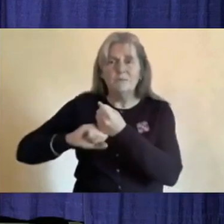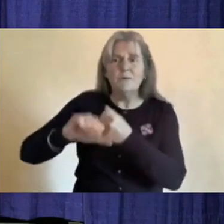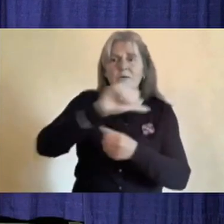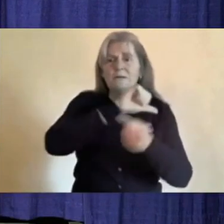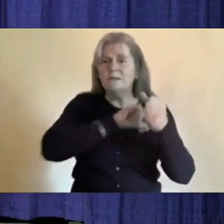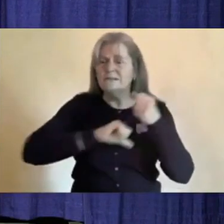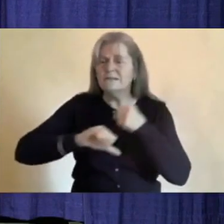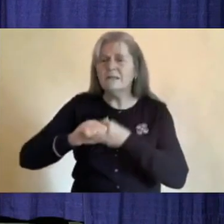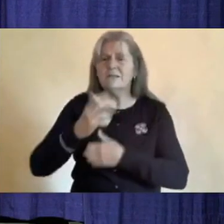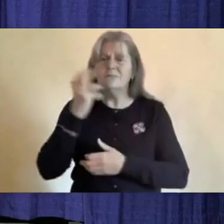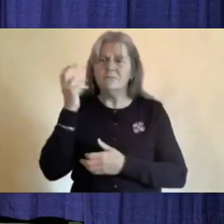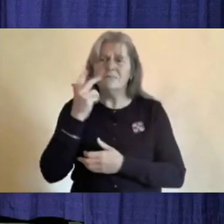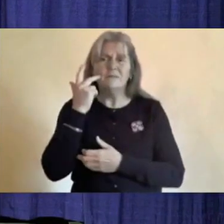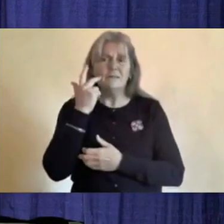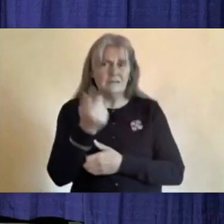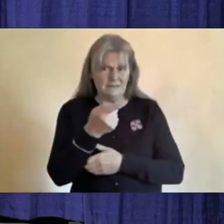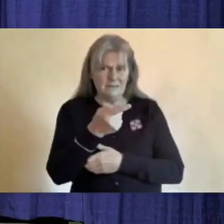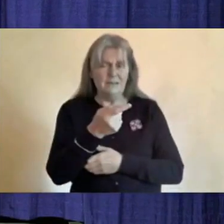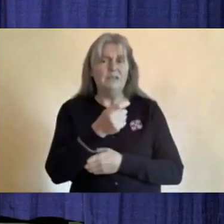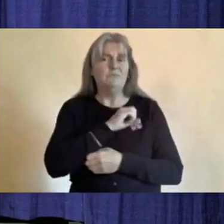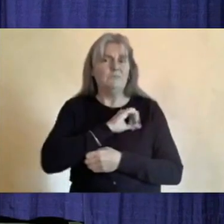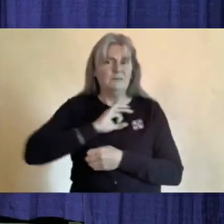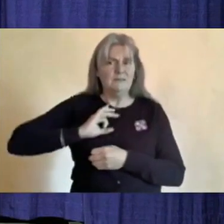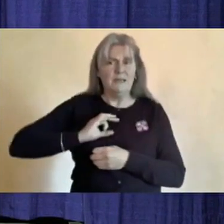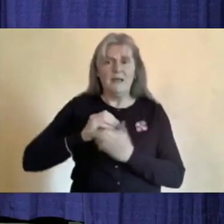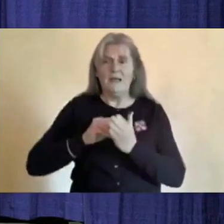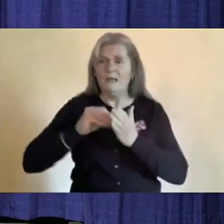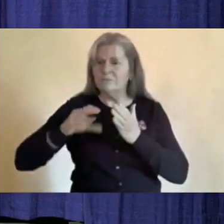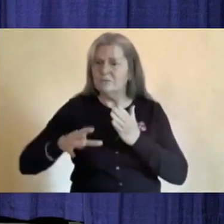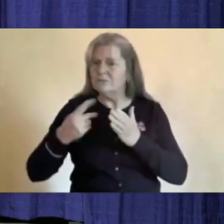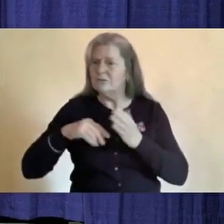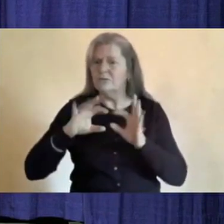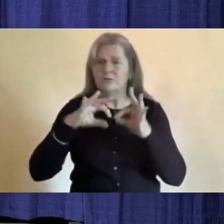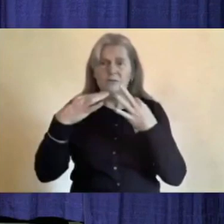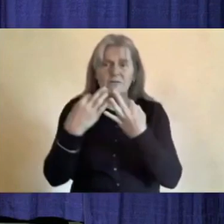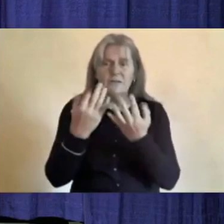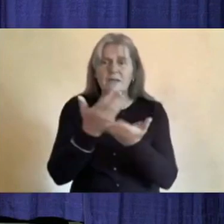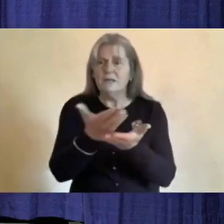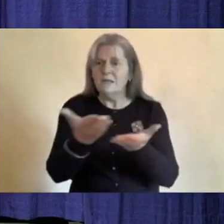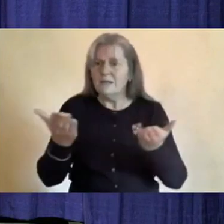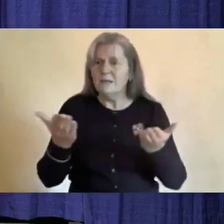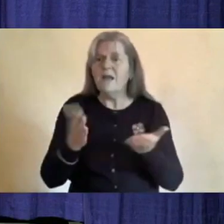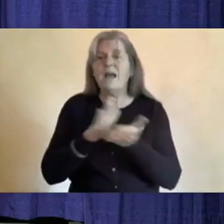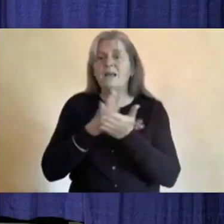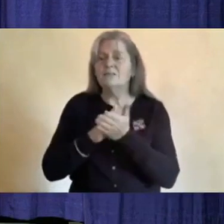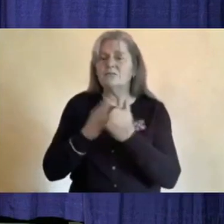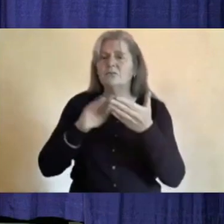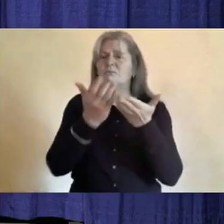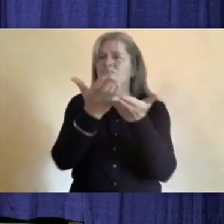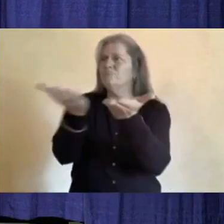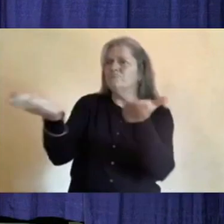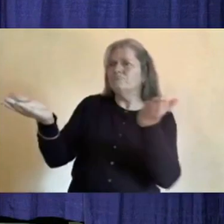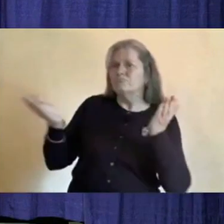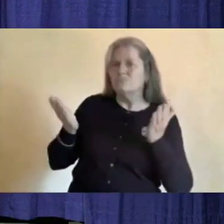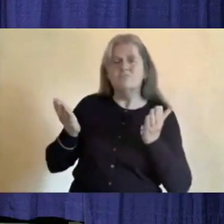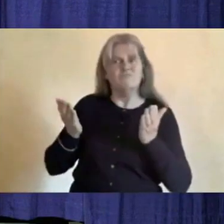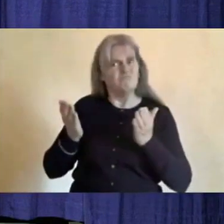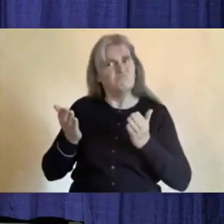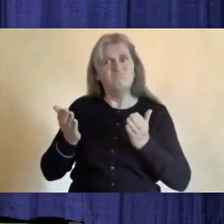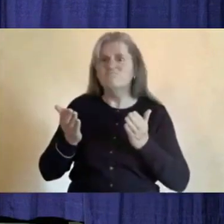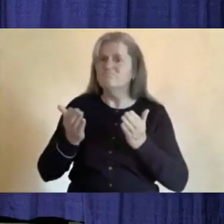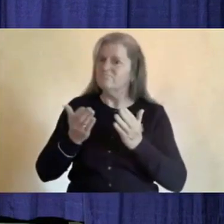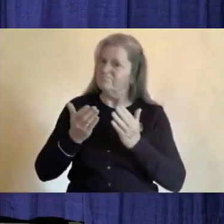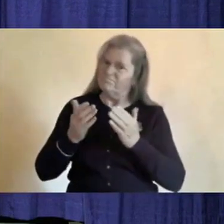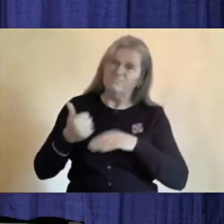we are seeing staff, students, families, and school communities settle into new school